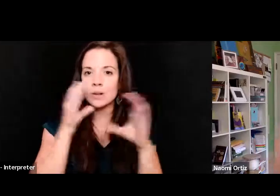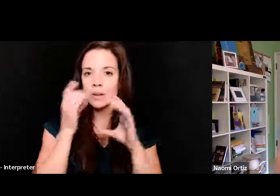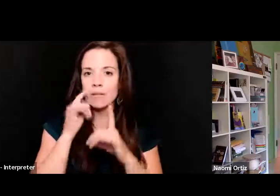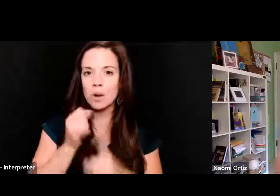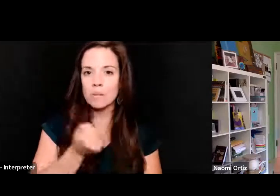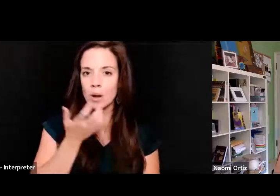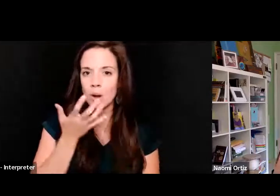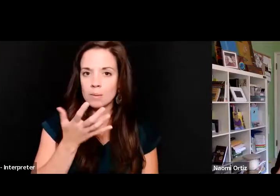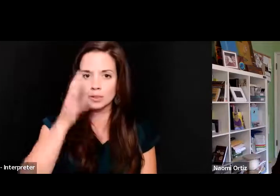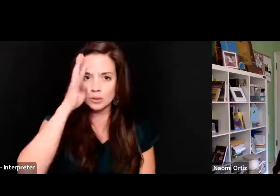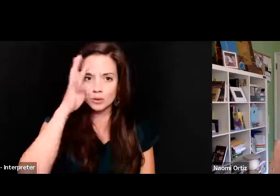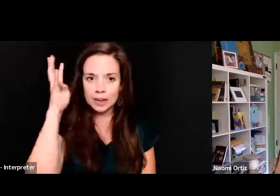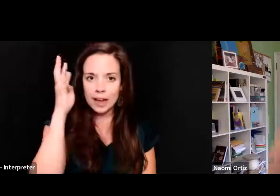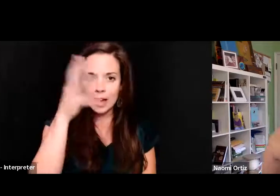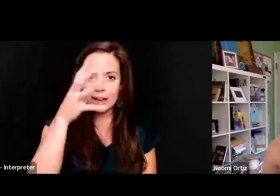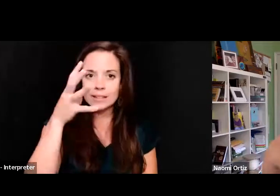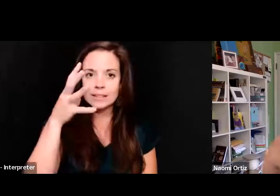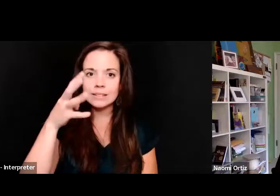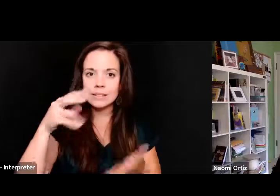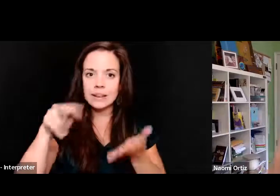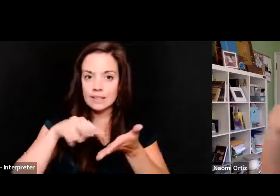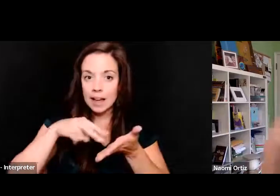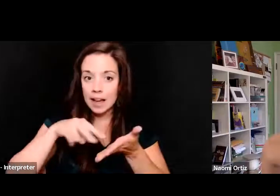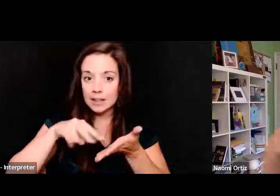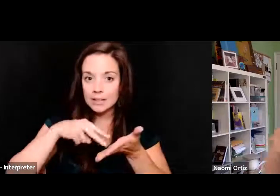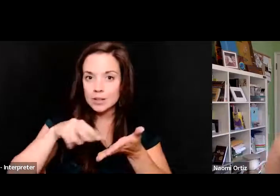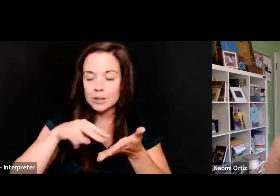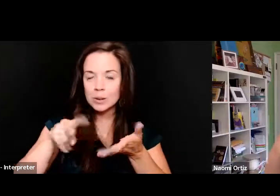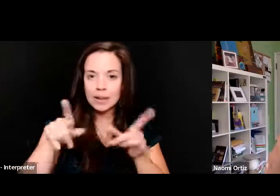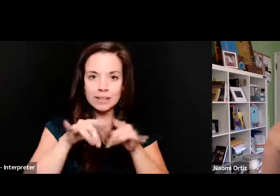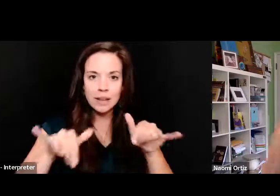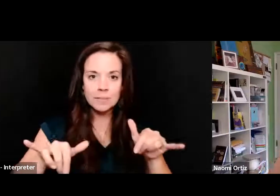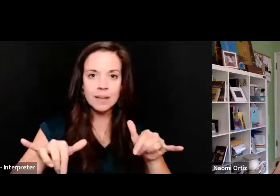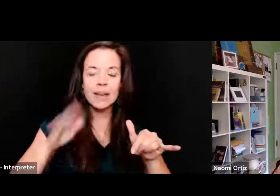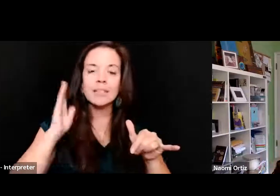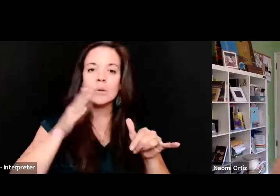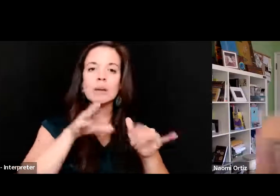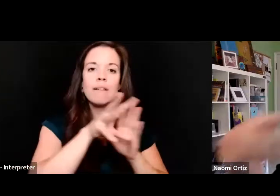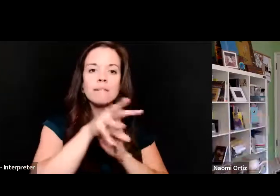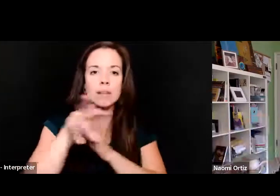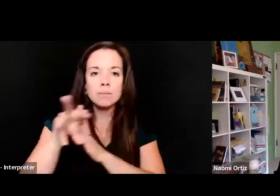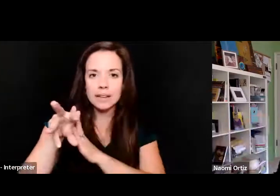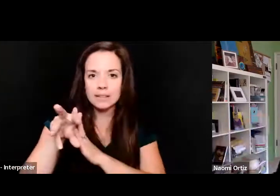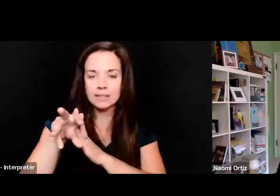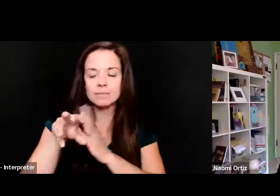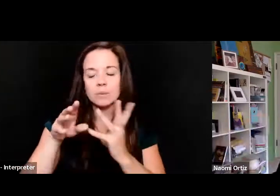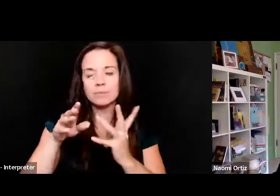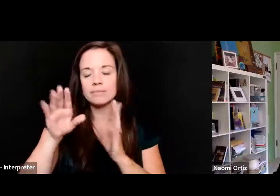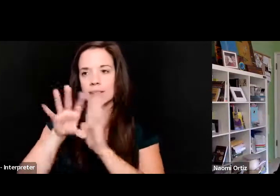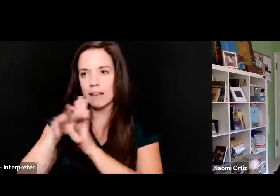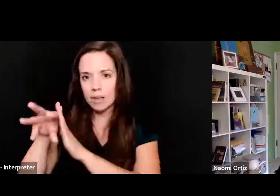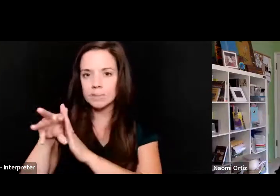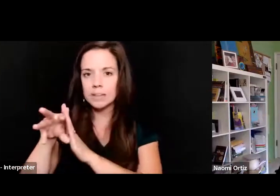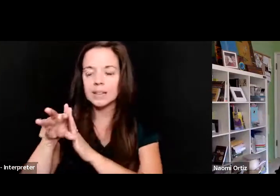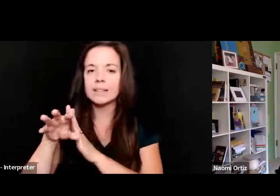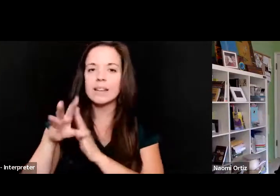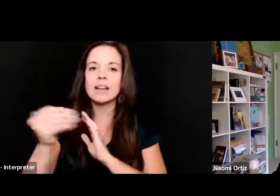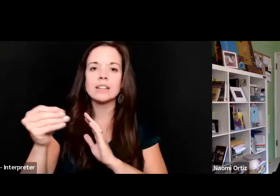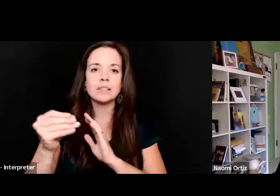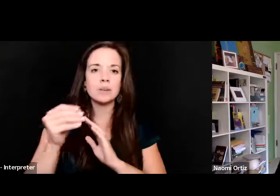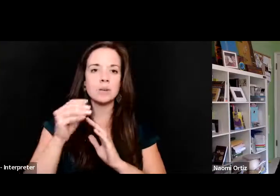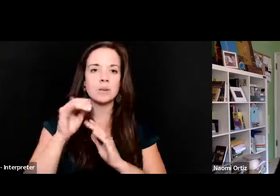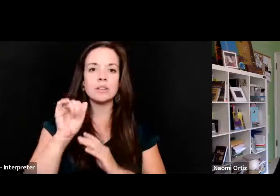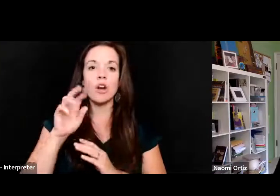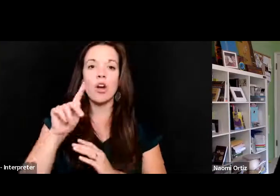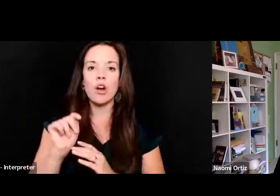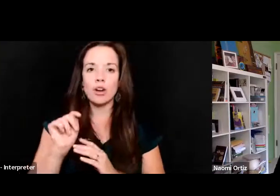to create dance to and then they were going to film it or they did film it and then it was an art installation at Santa